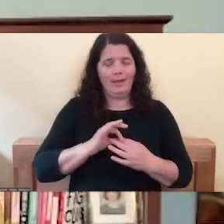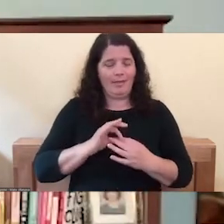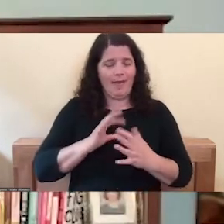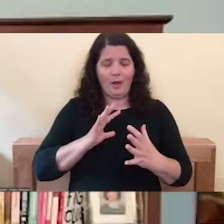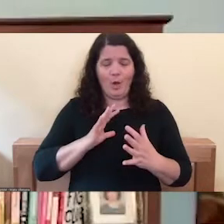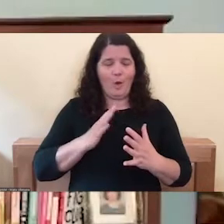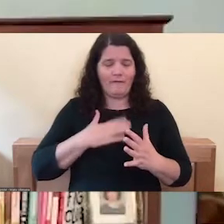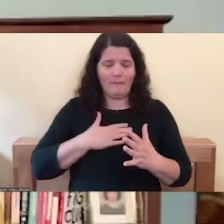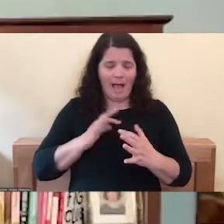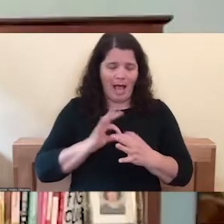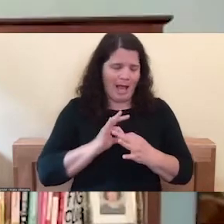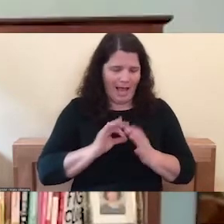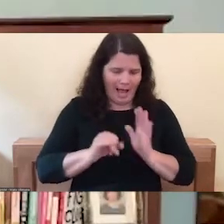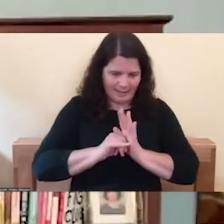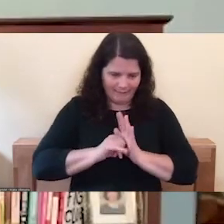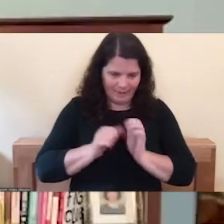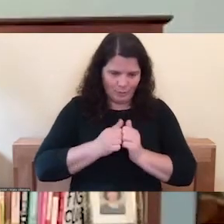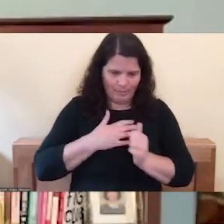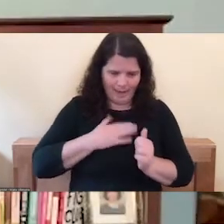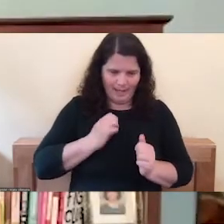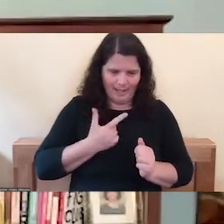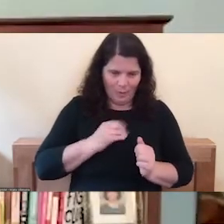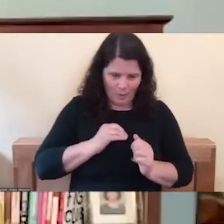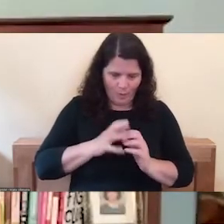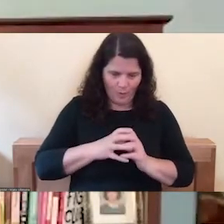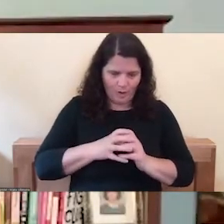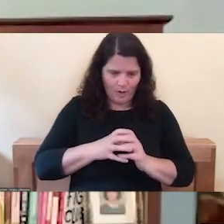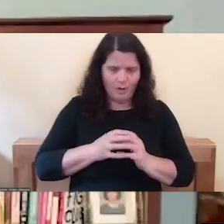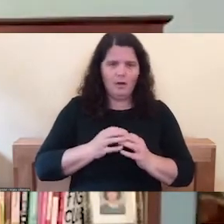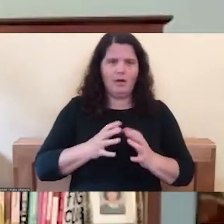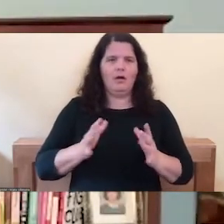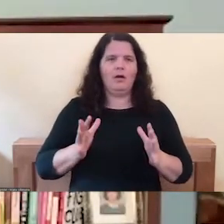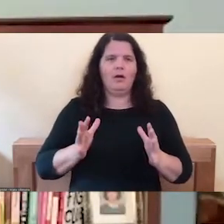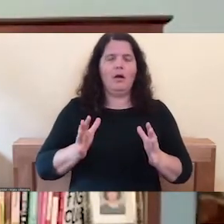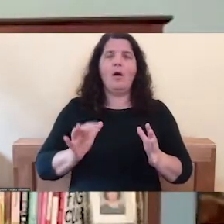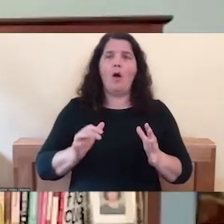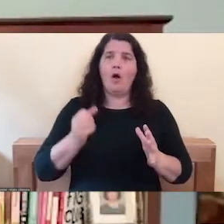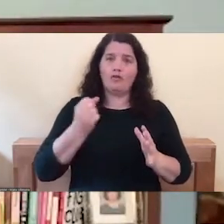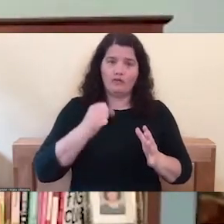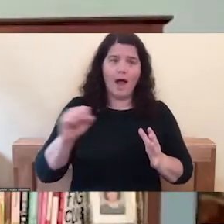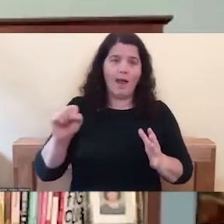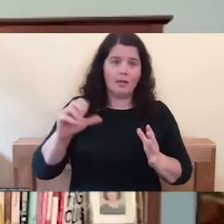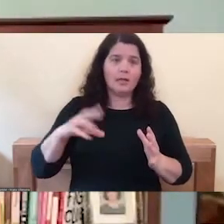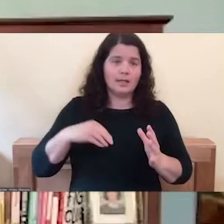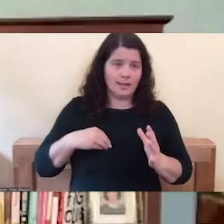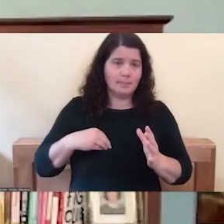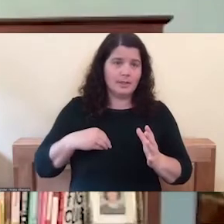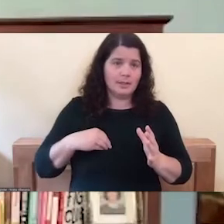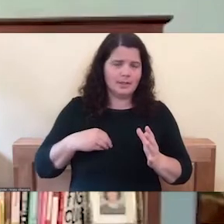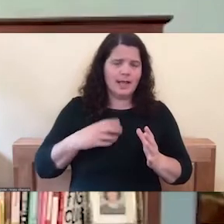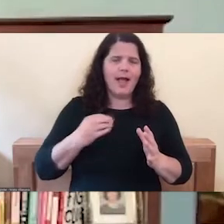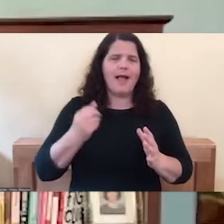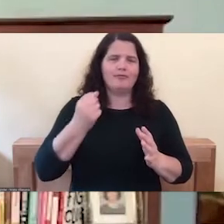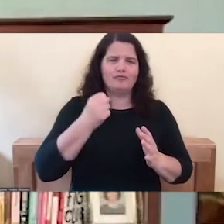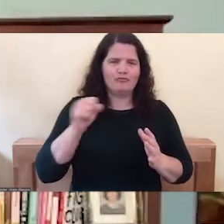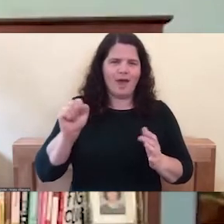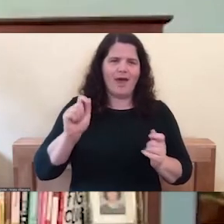it's not just radical acceptance that arises, radical change also arises.